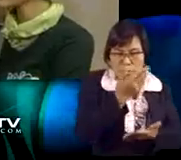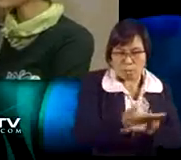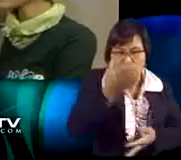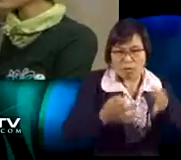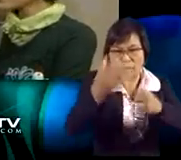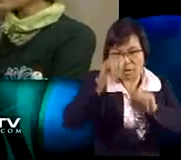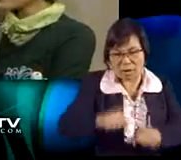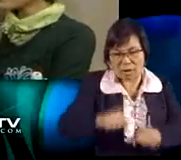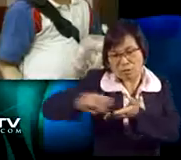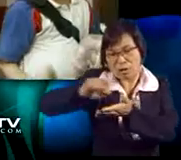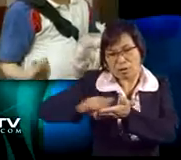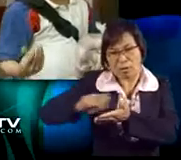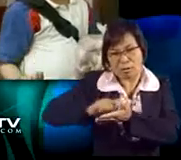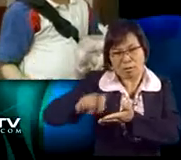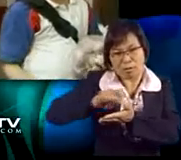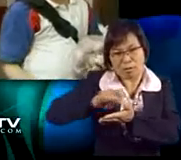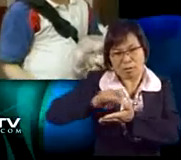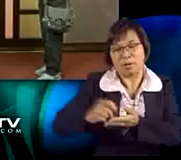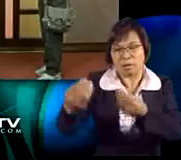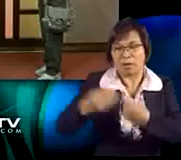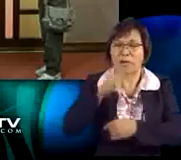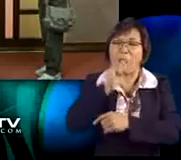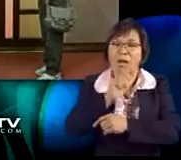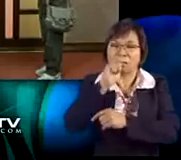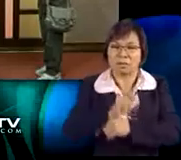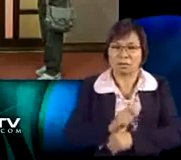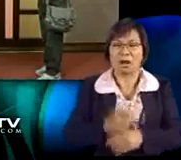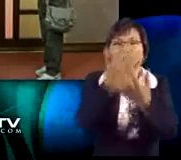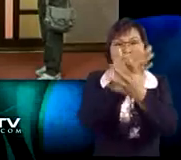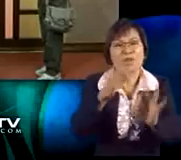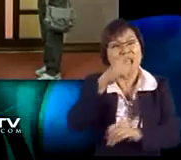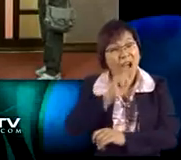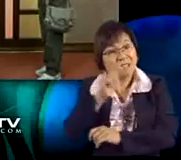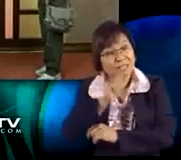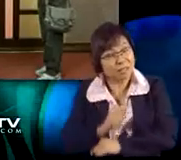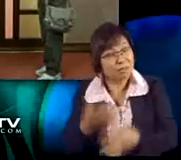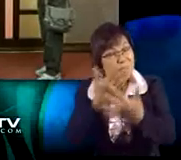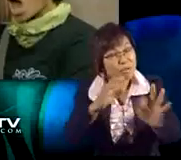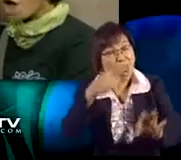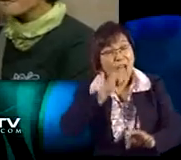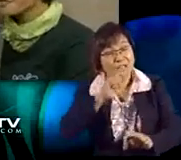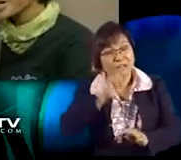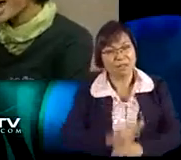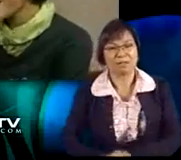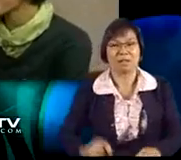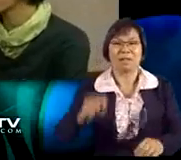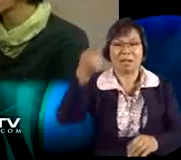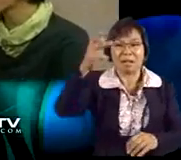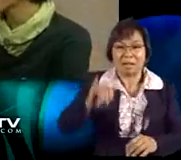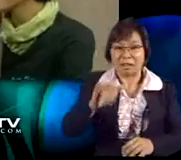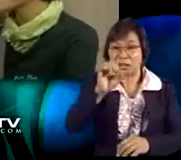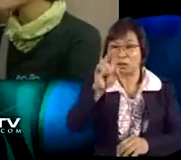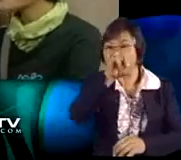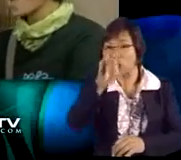Leong has asked us to calculate the total weight of what we bought. And if we get it right, he'll give us each a free ice cream. A free ice